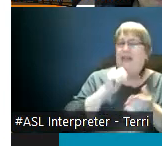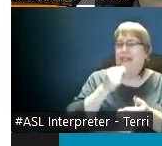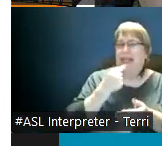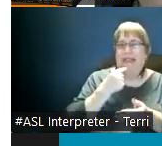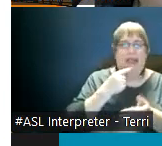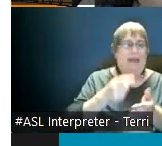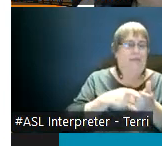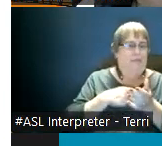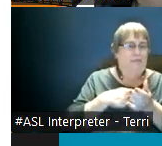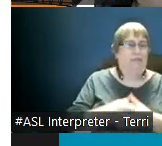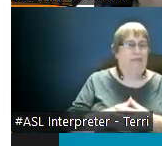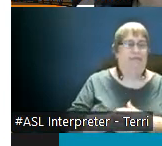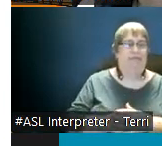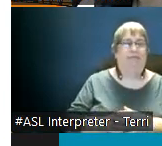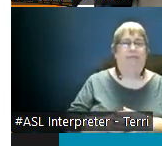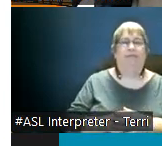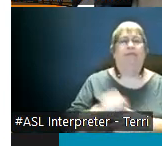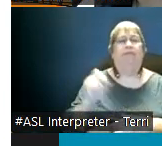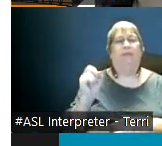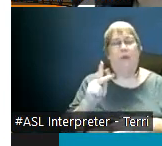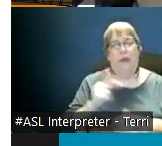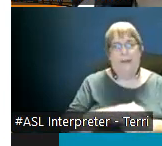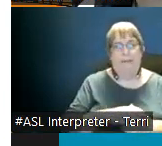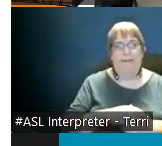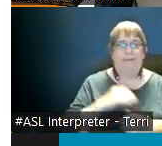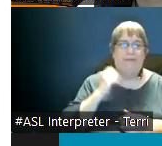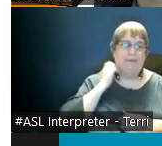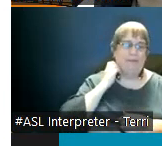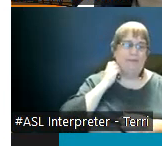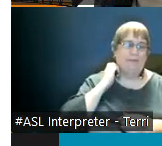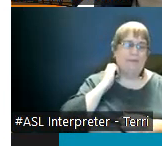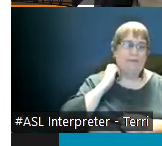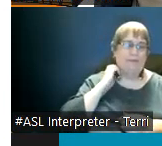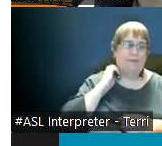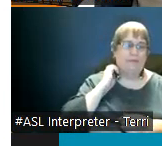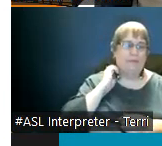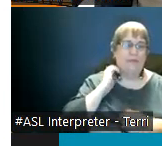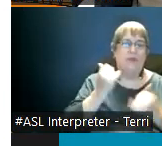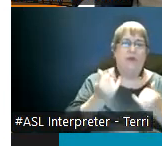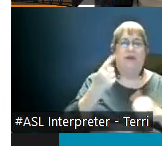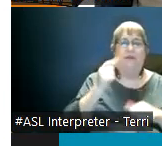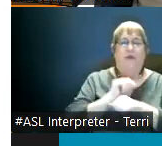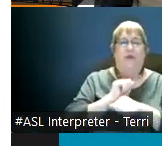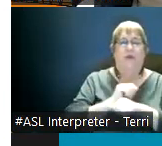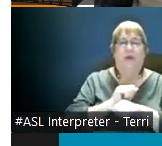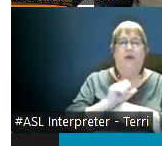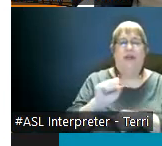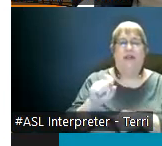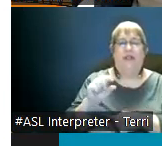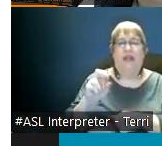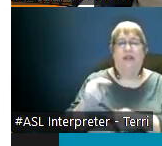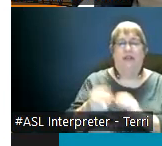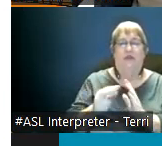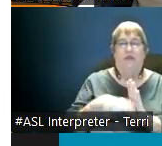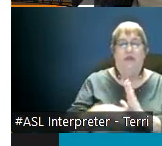perfect so um so in terms of workstation reviews it must follow the rules as listed in the contract